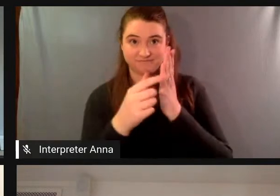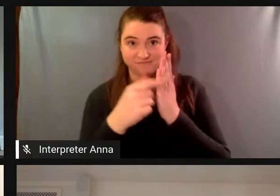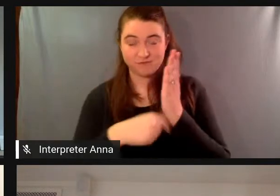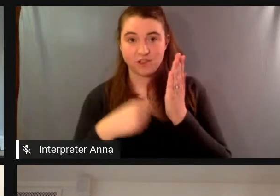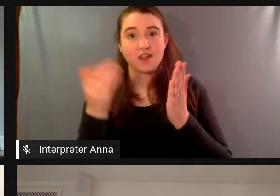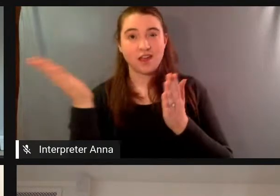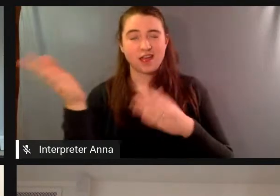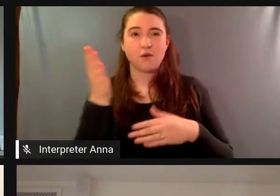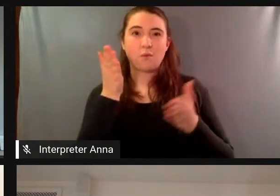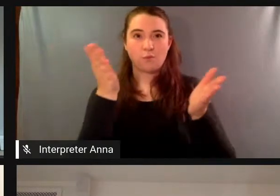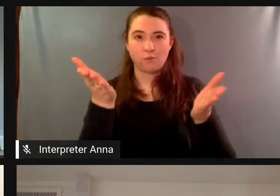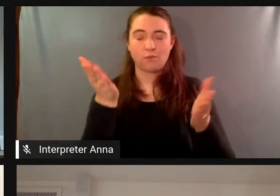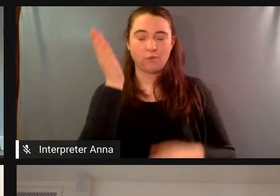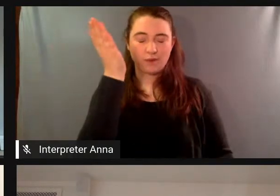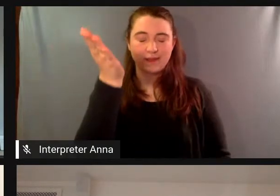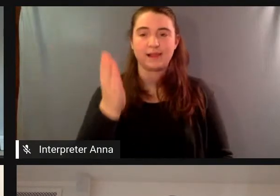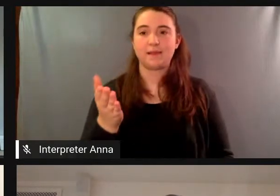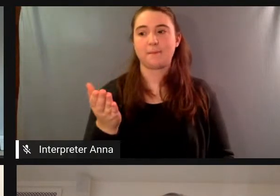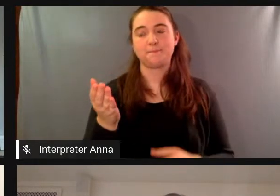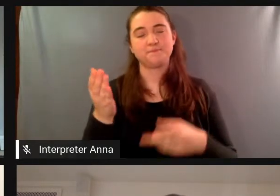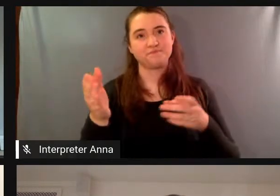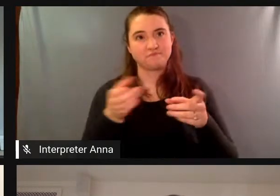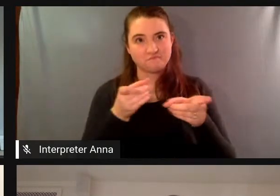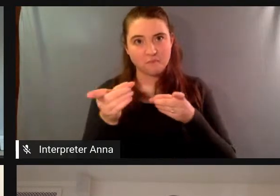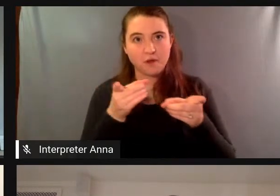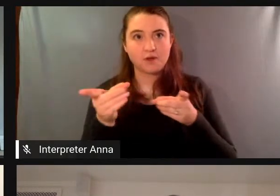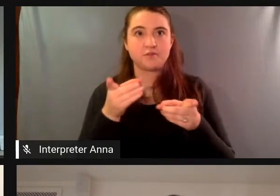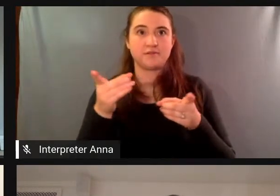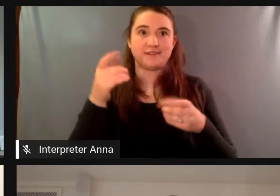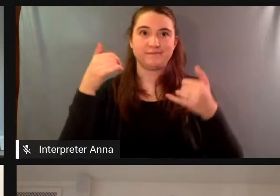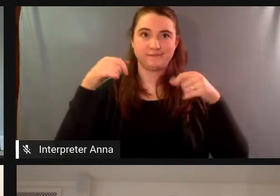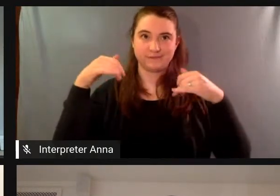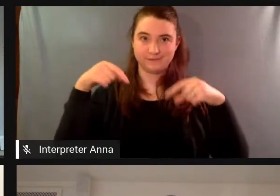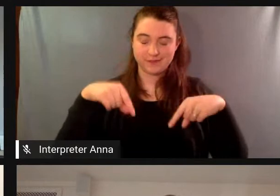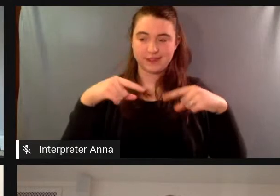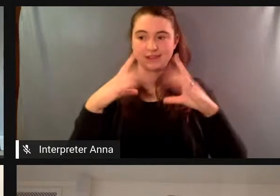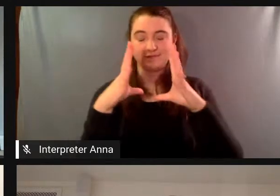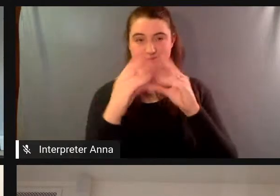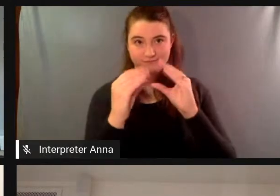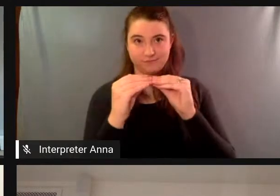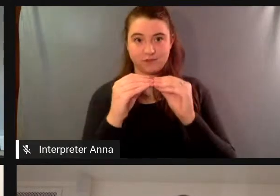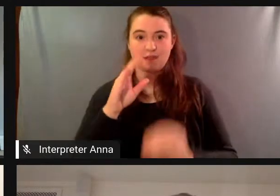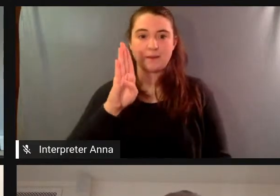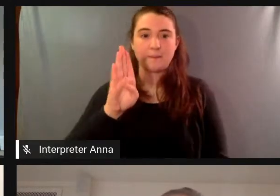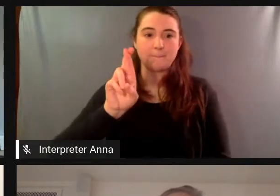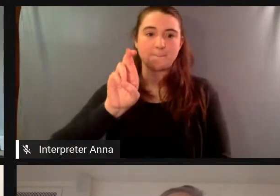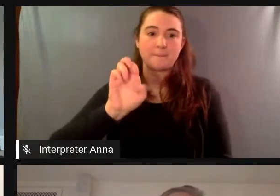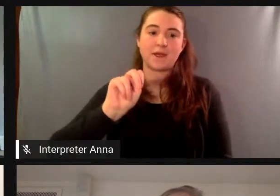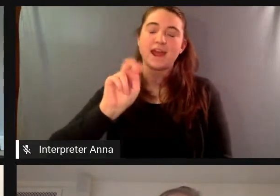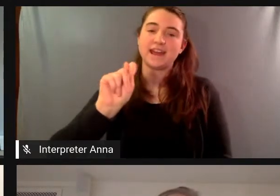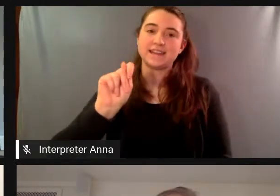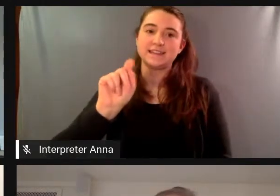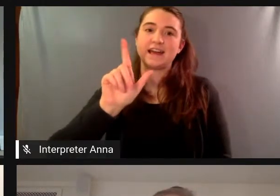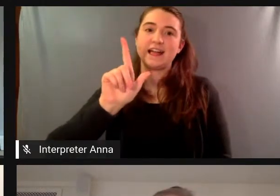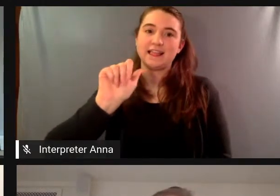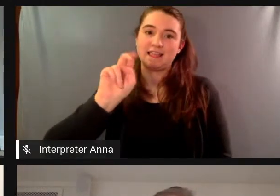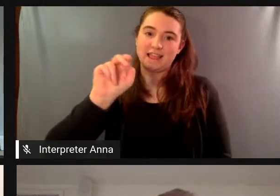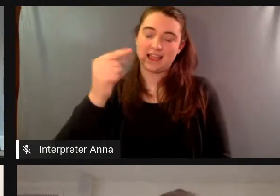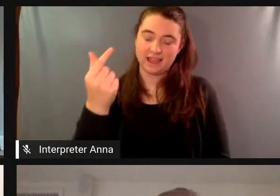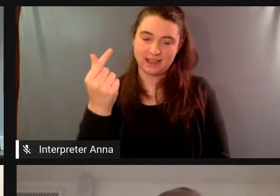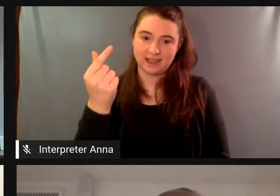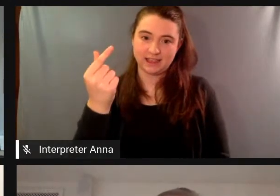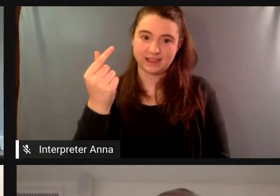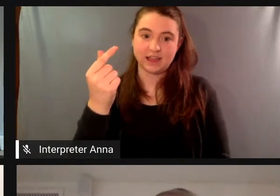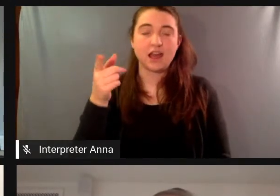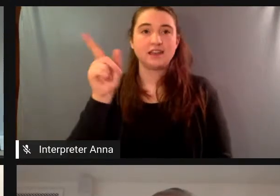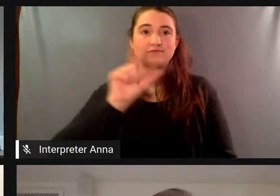of film and media covering all the major hollywood studios as well as their corporate parents uh brent